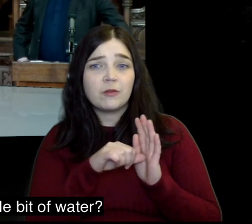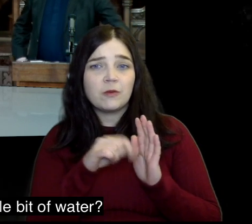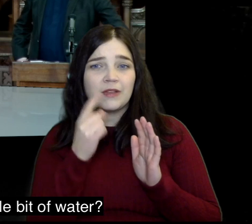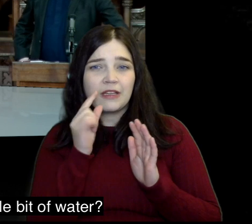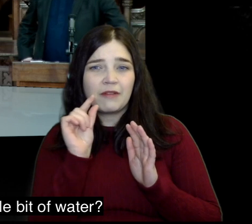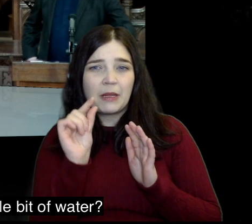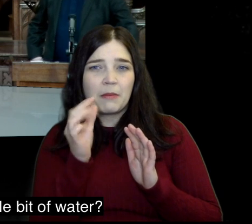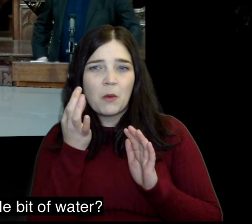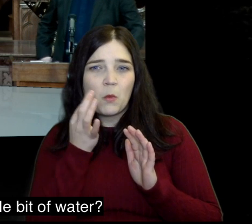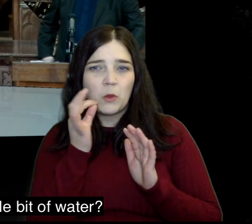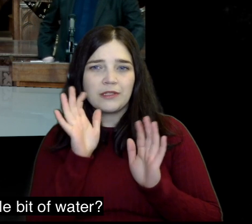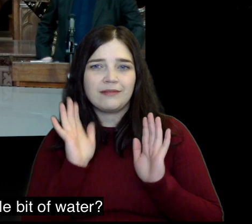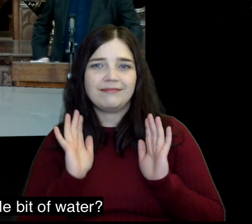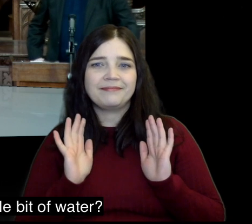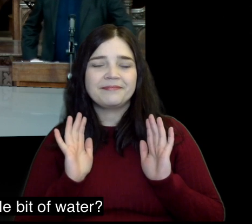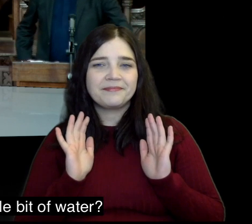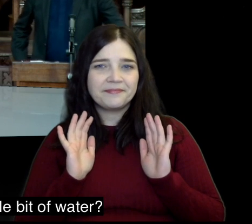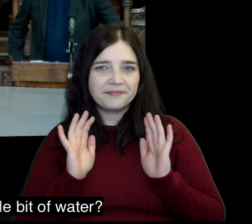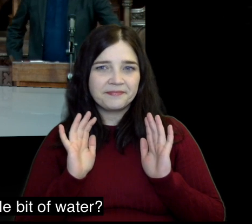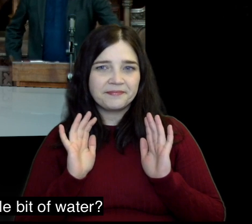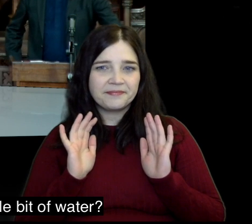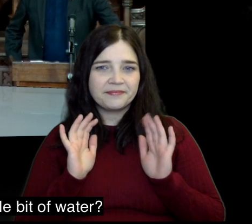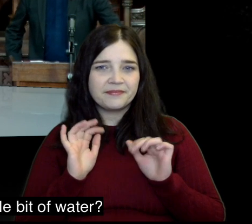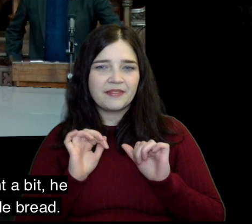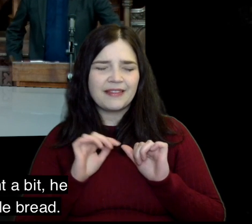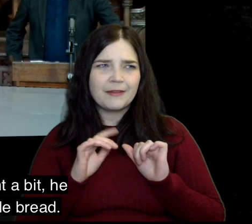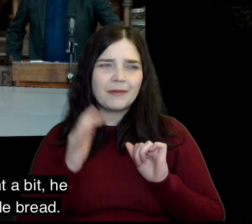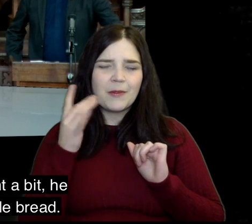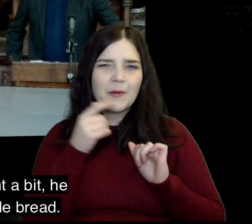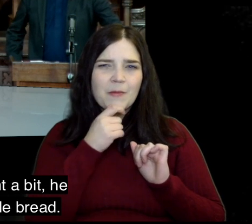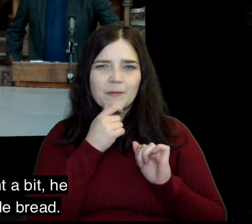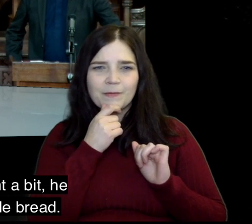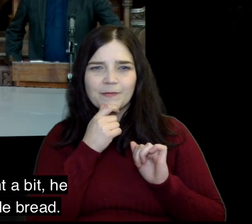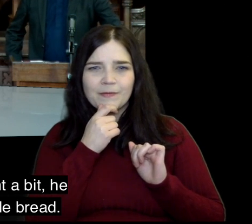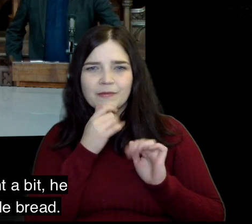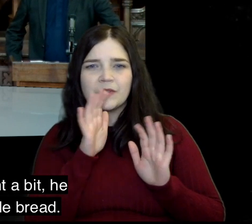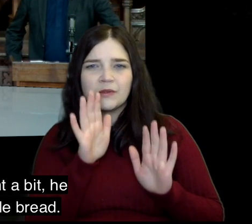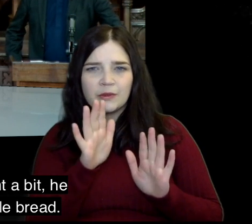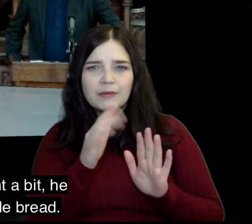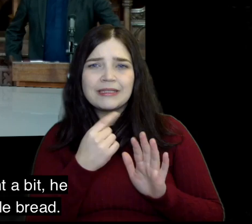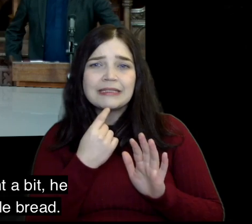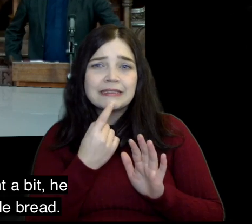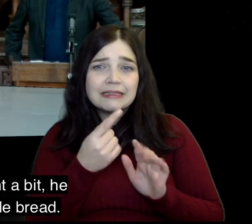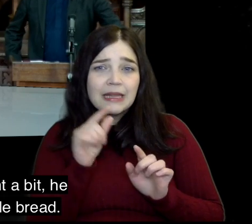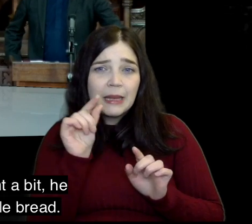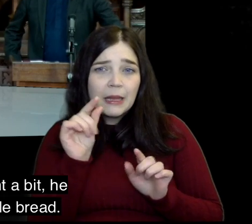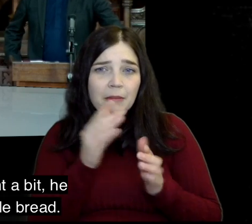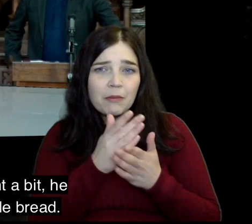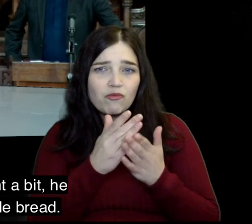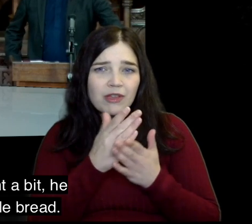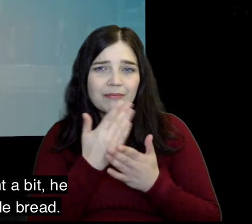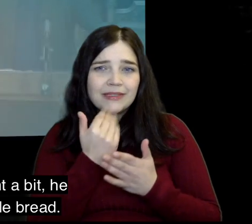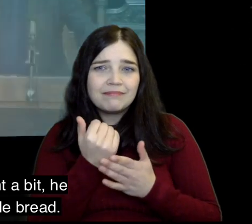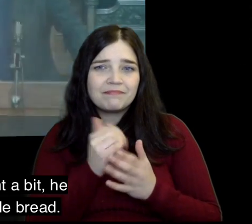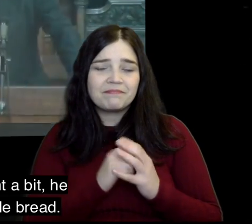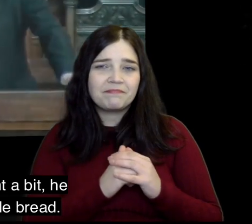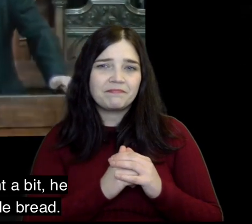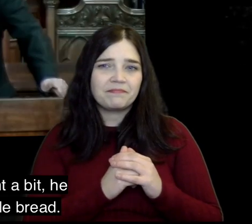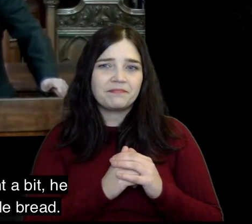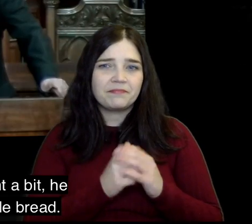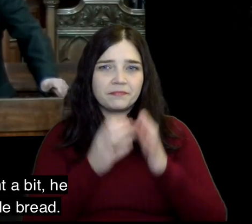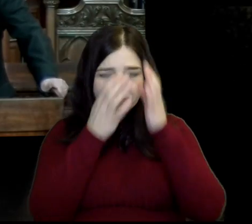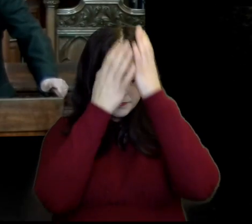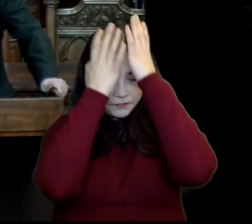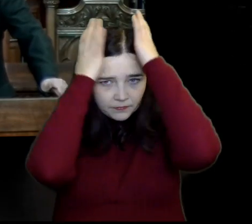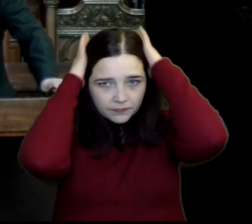he suddenly realizes this is going to be hard he says can I have a little bit of water then having thought a bit he